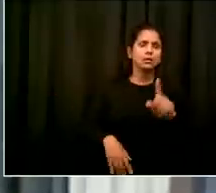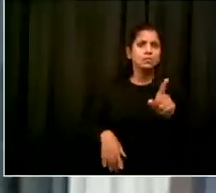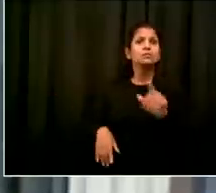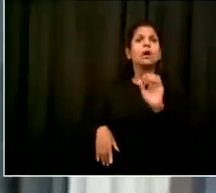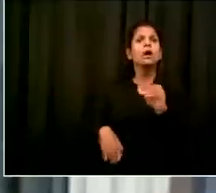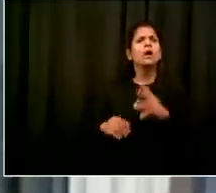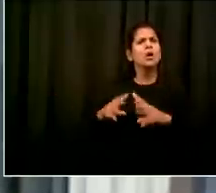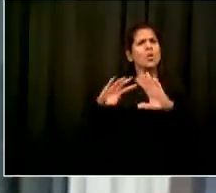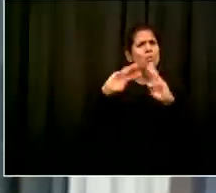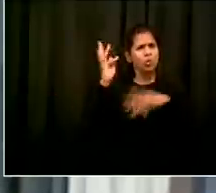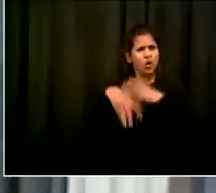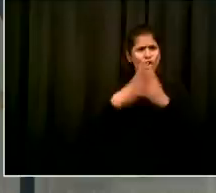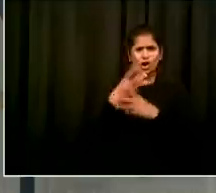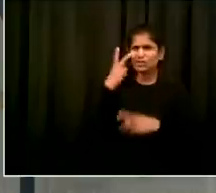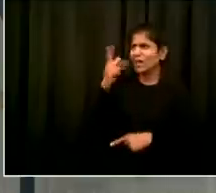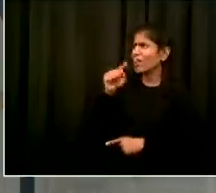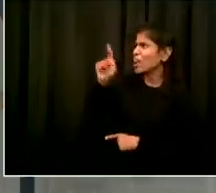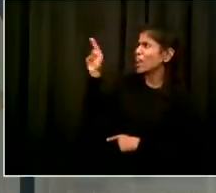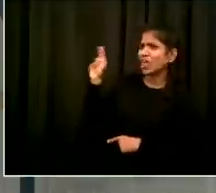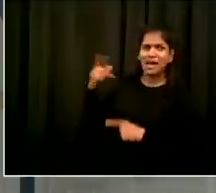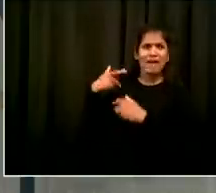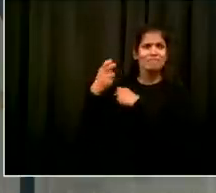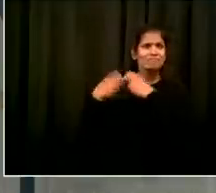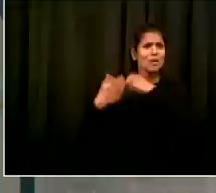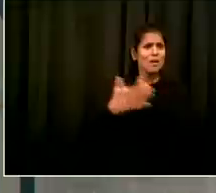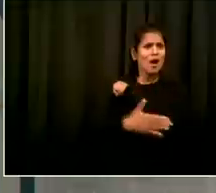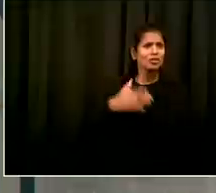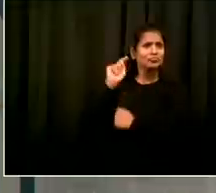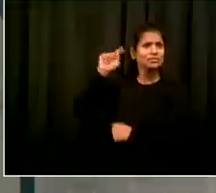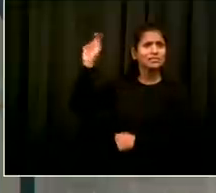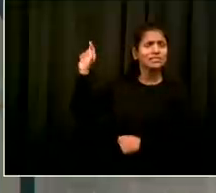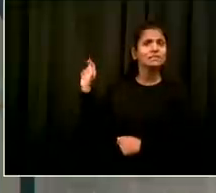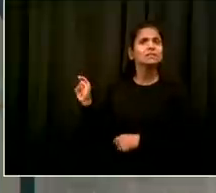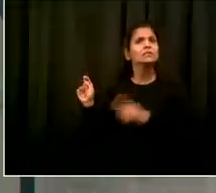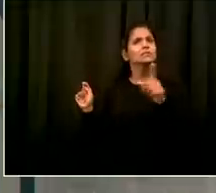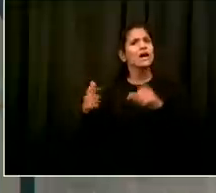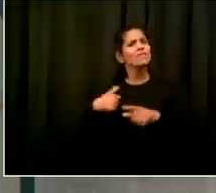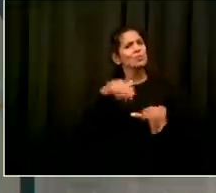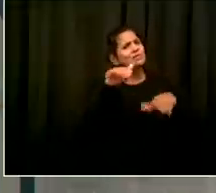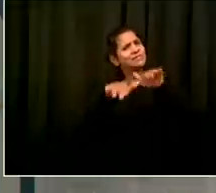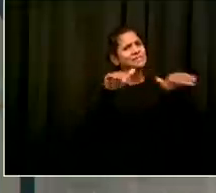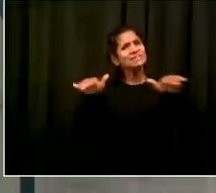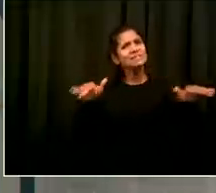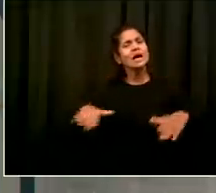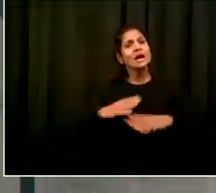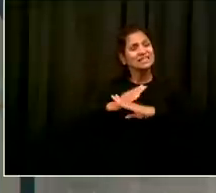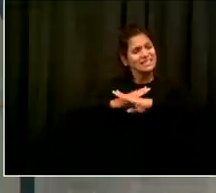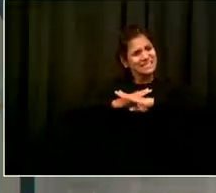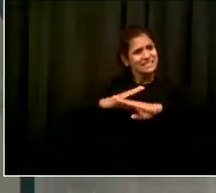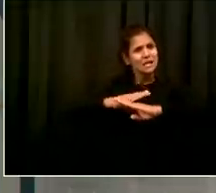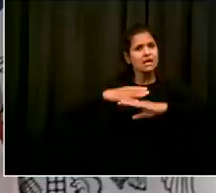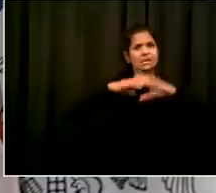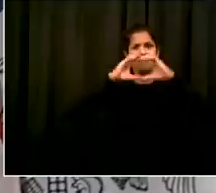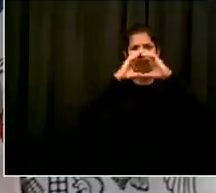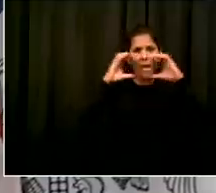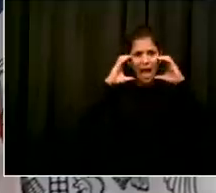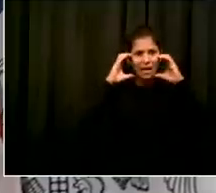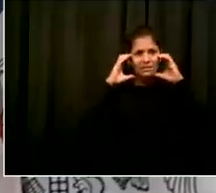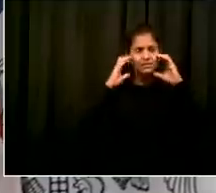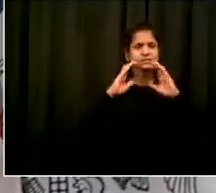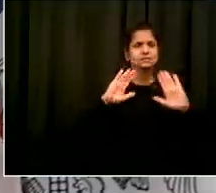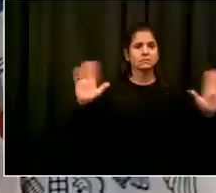going forward go ahead aaron okay and my second question is about testing in schools